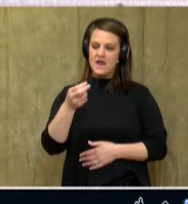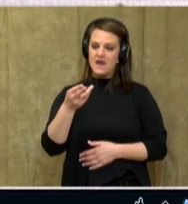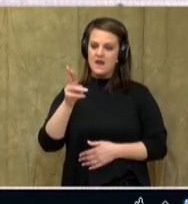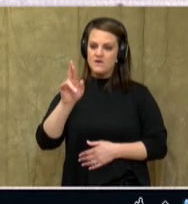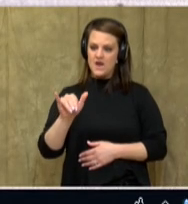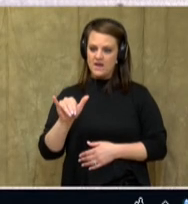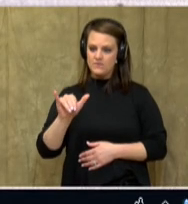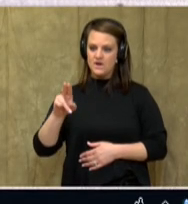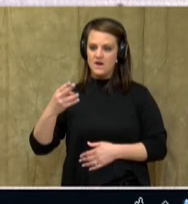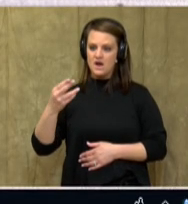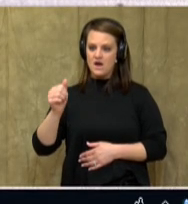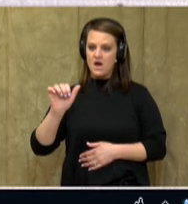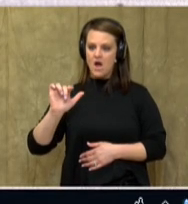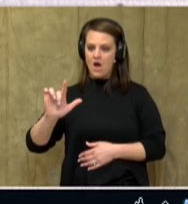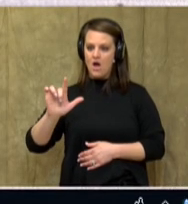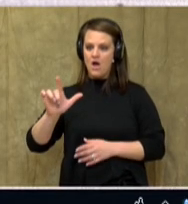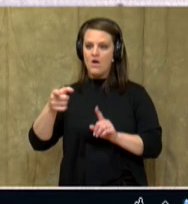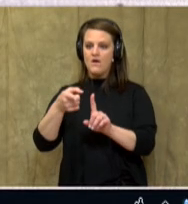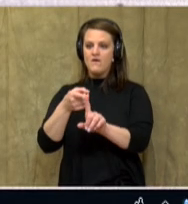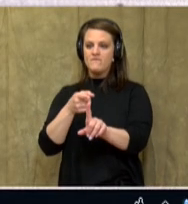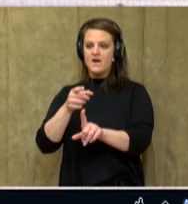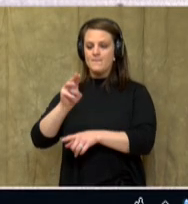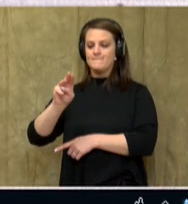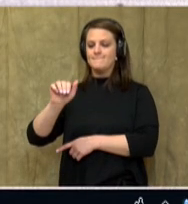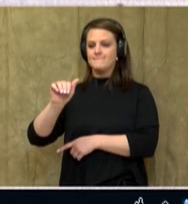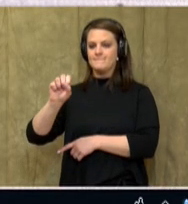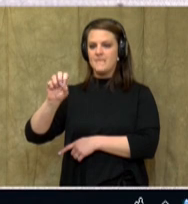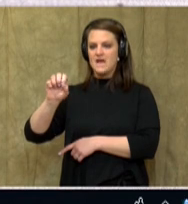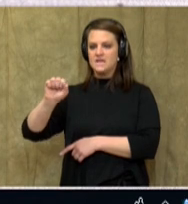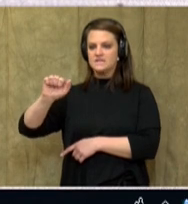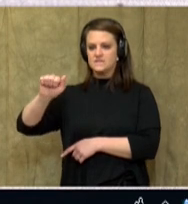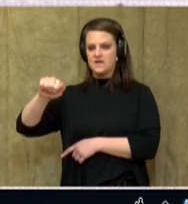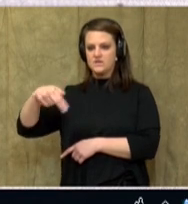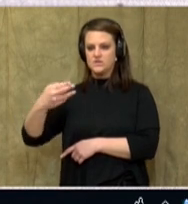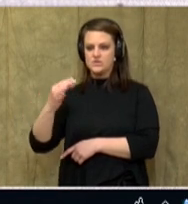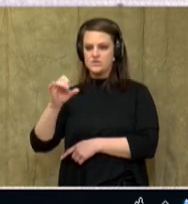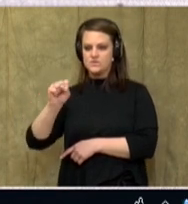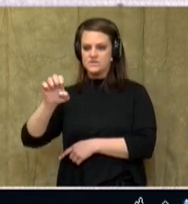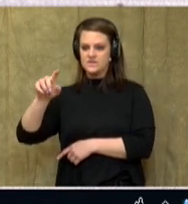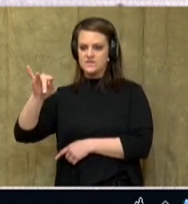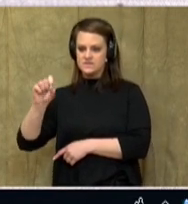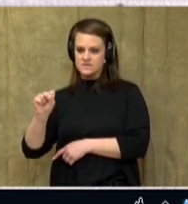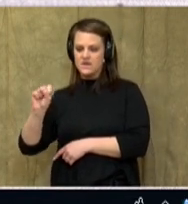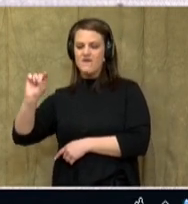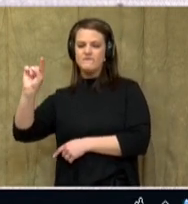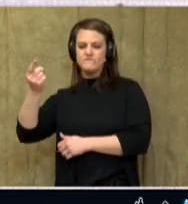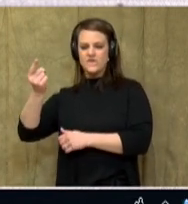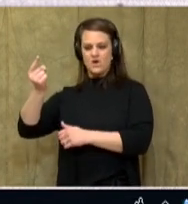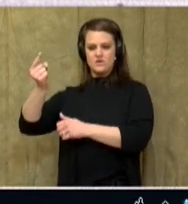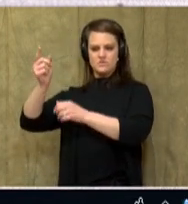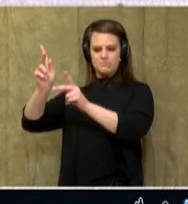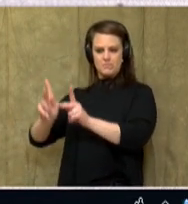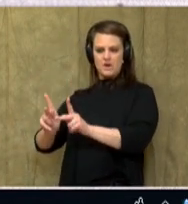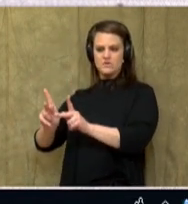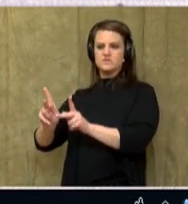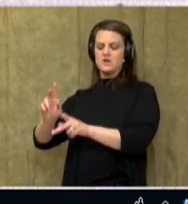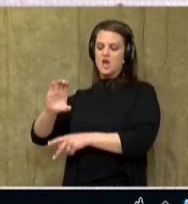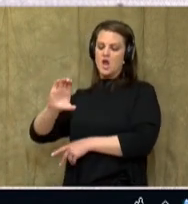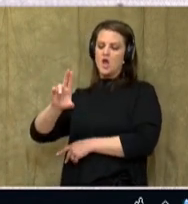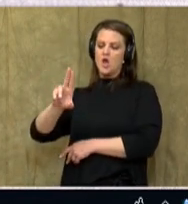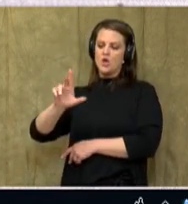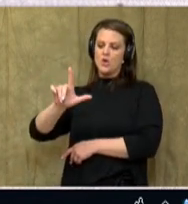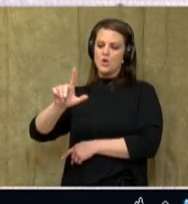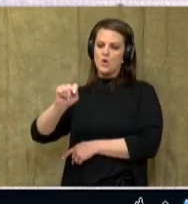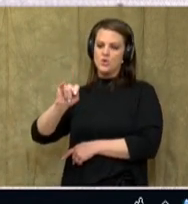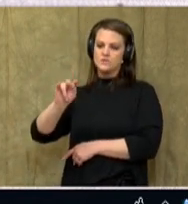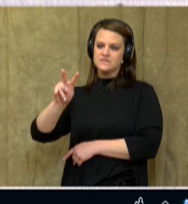from Cape Cod, Massachusetts, became the first person known to cultivate cranberries. Now, that word cultivate,